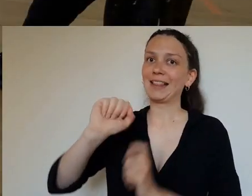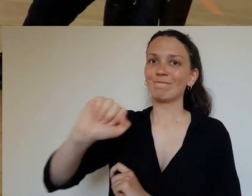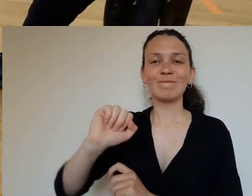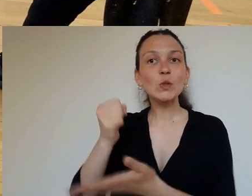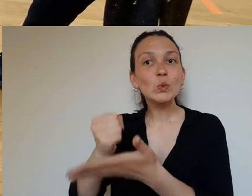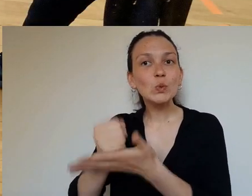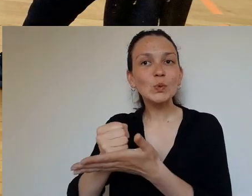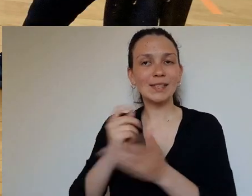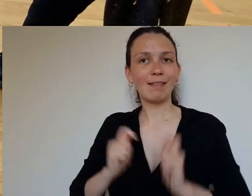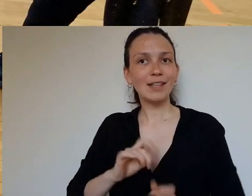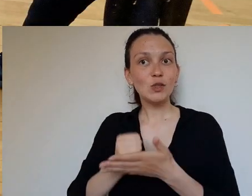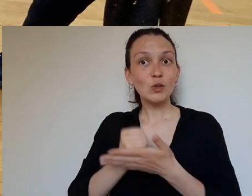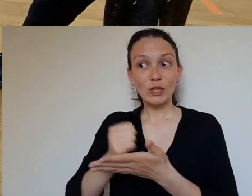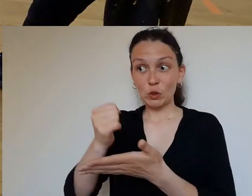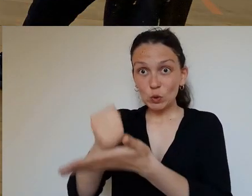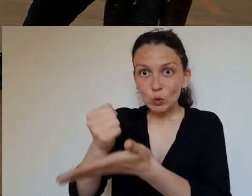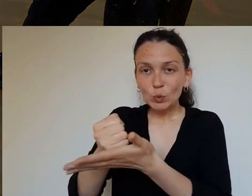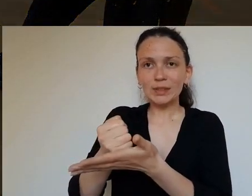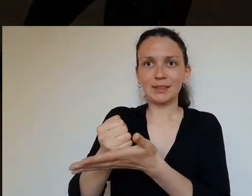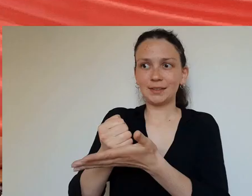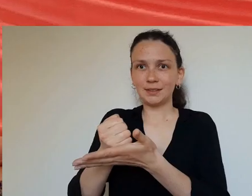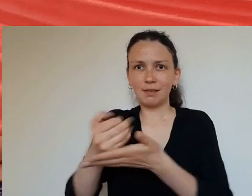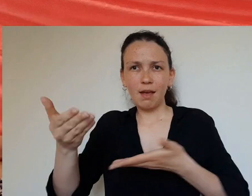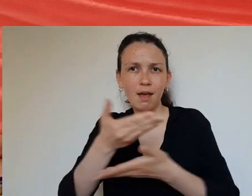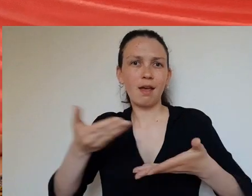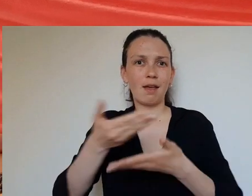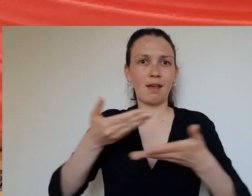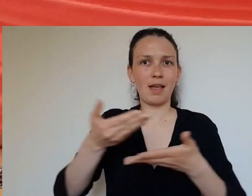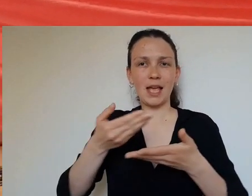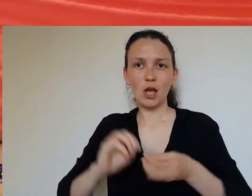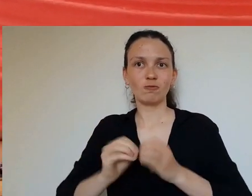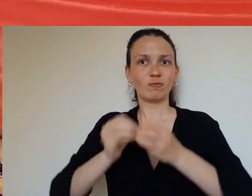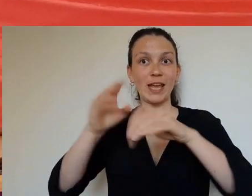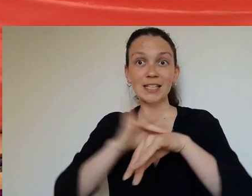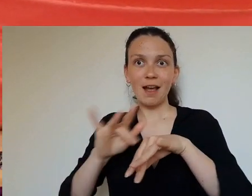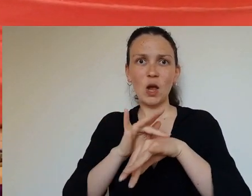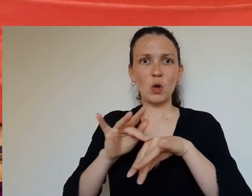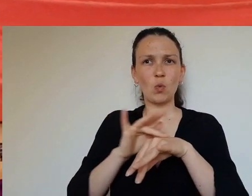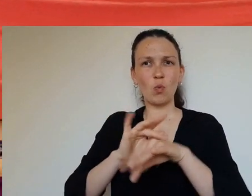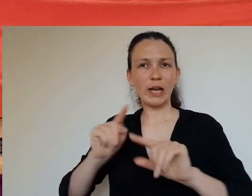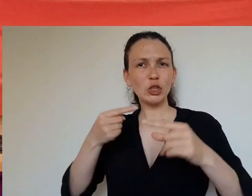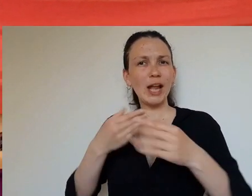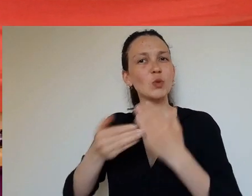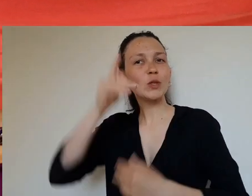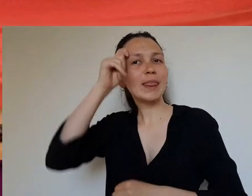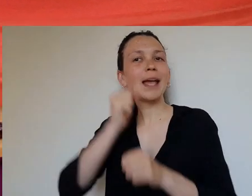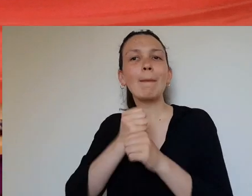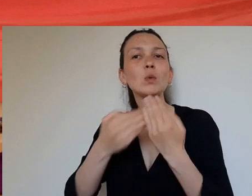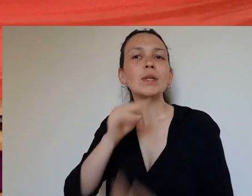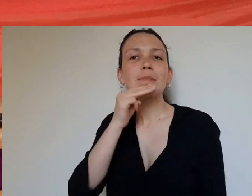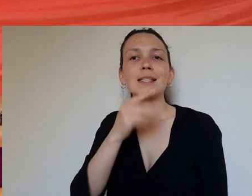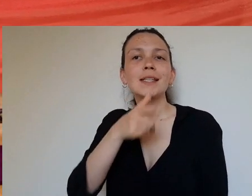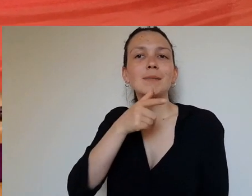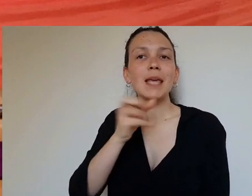artwork and it will challenge and change our conception of what it means to speak and what it means to listen. It is my job to